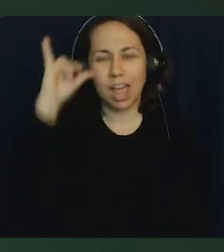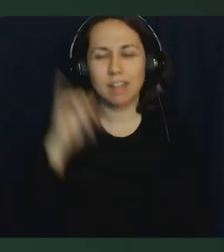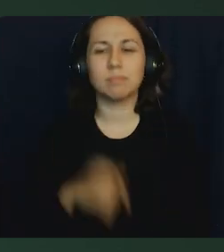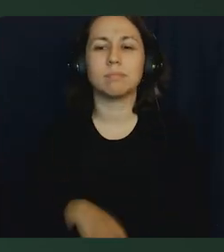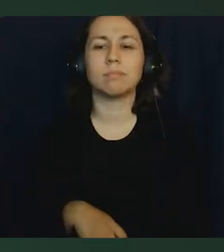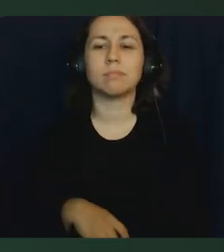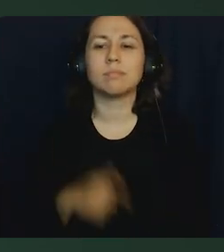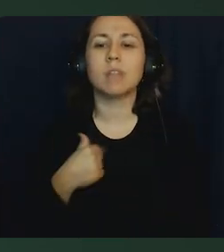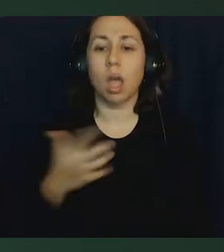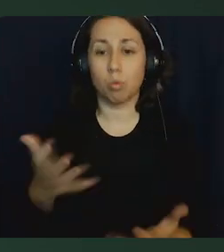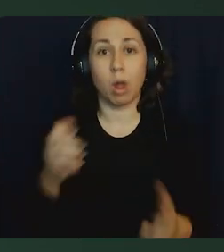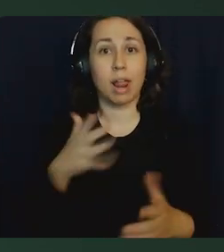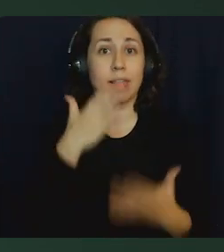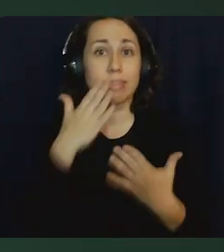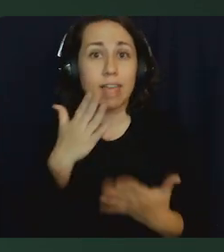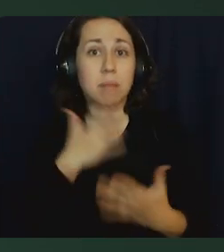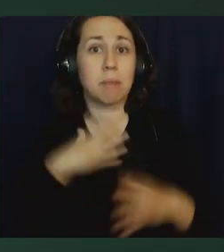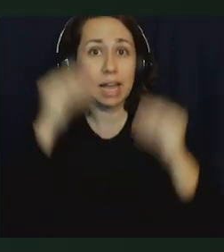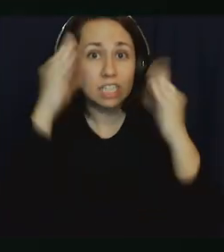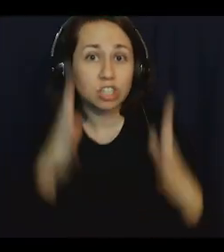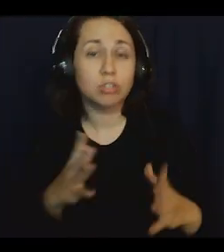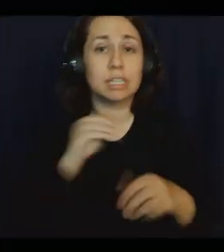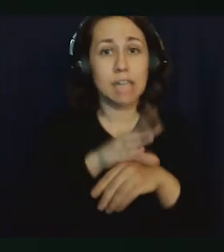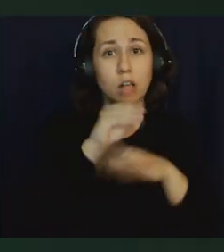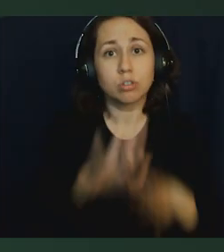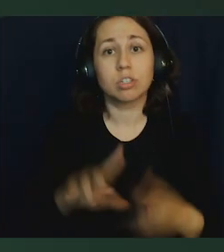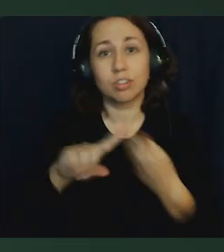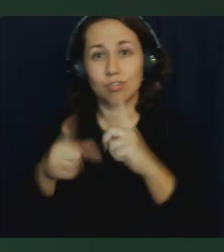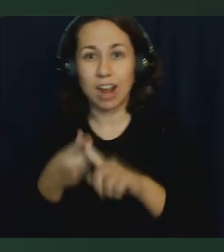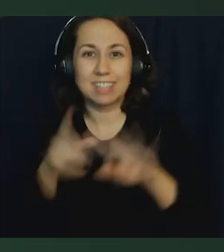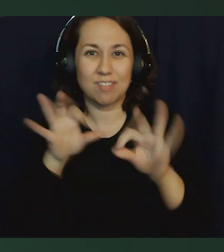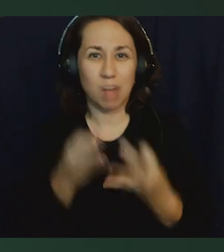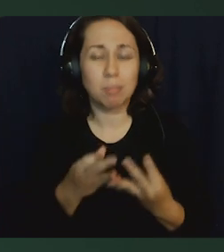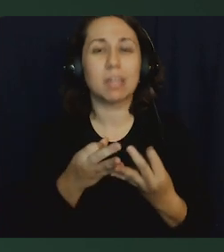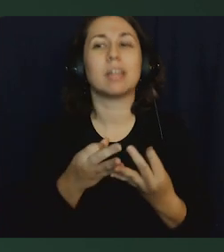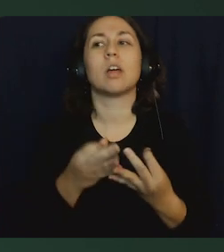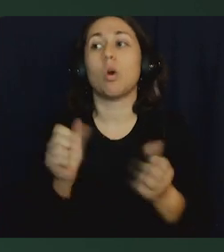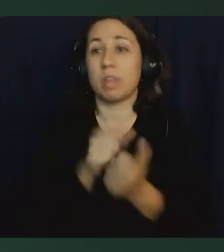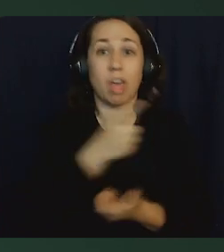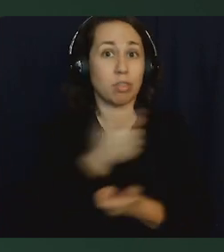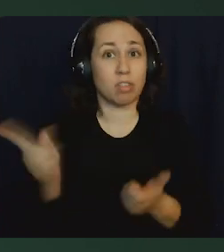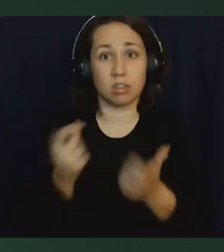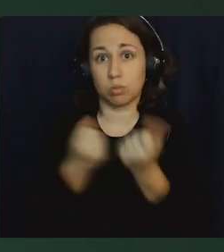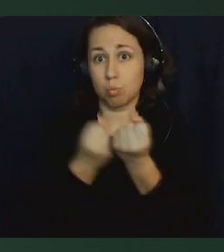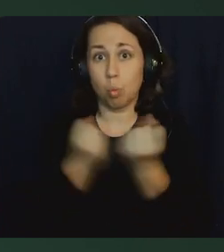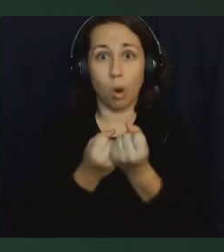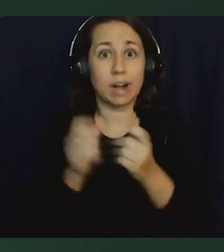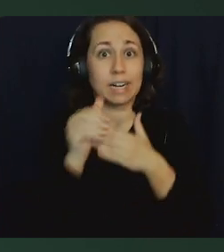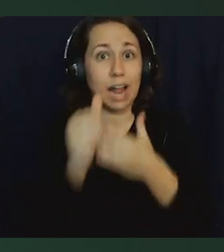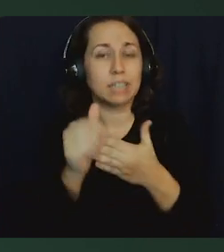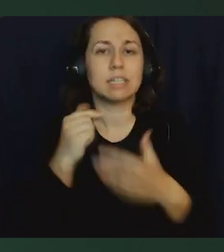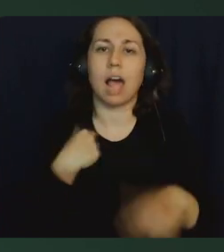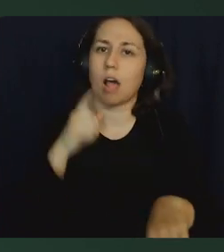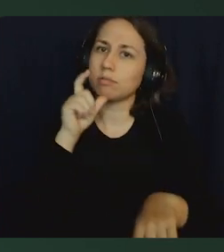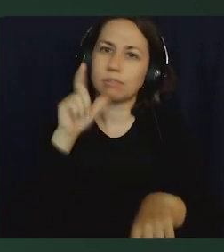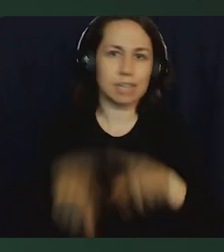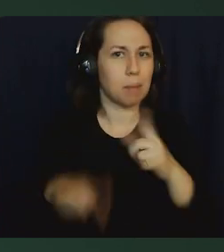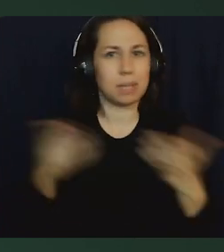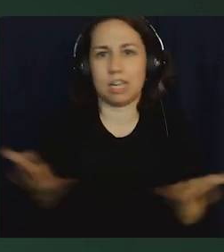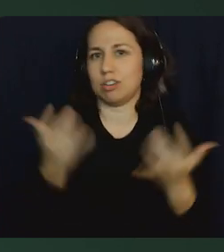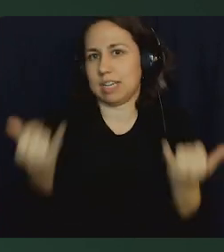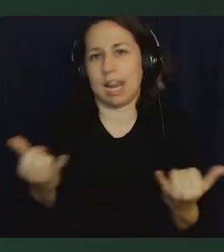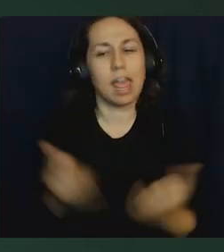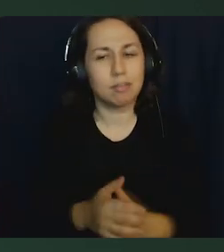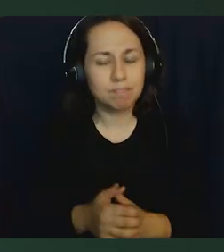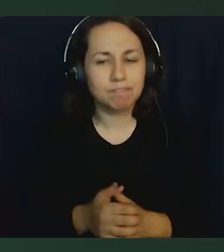pushed me to become a better person than yesterday. I would like to thank my teachers, counselors, friends, and family, because